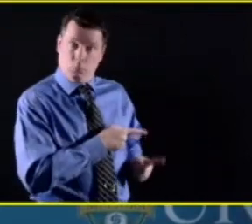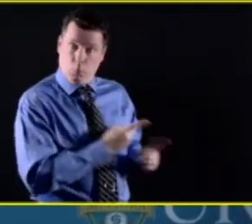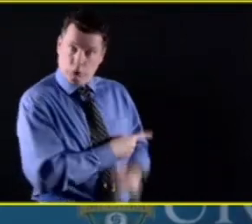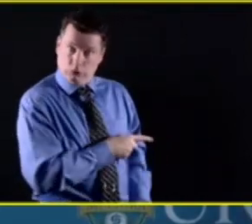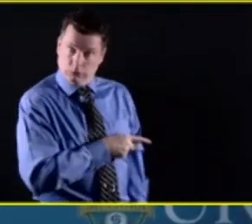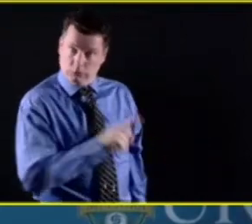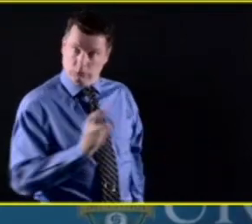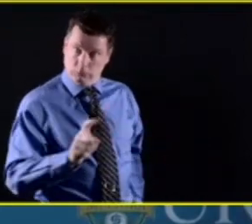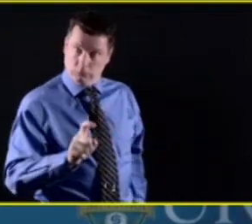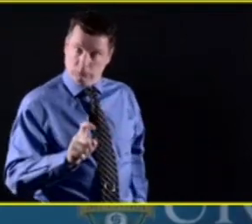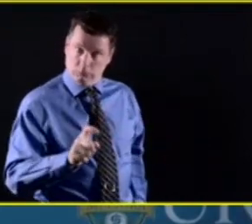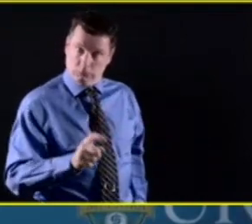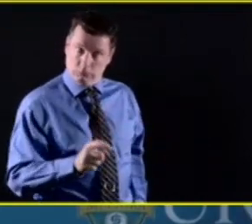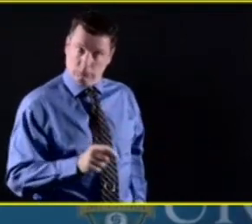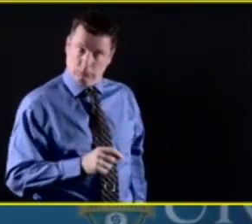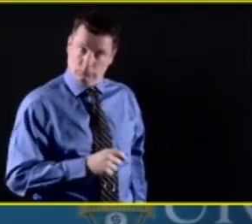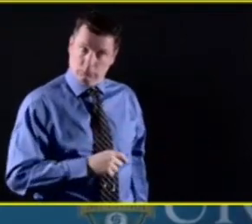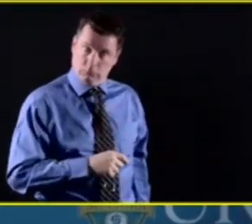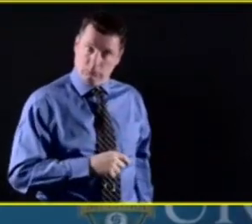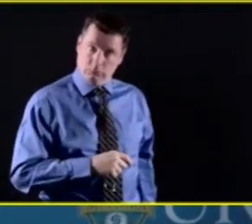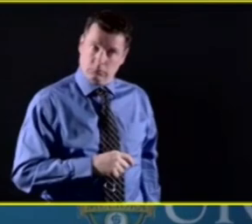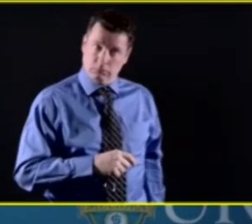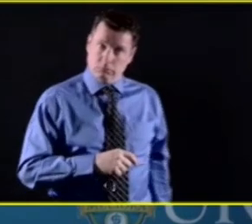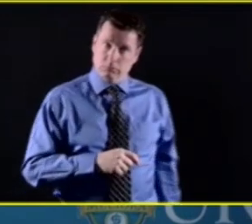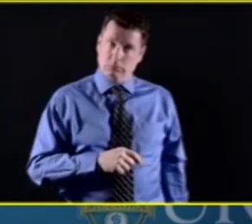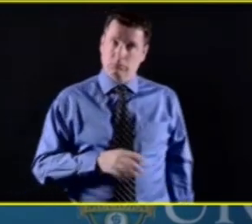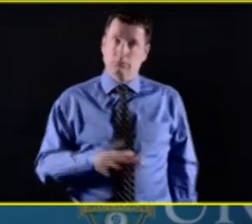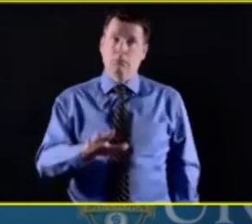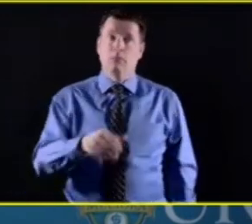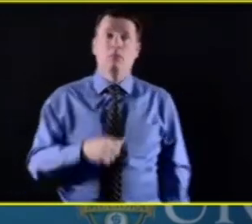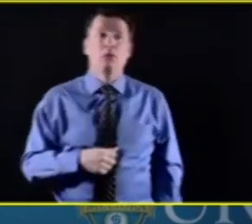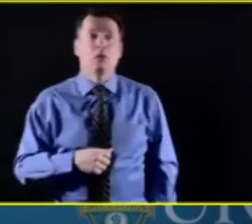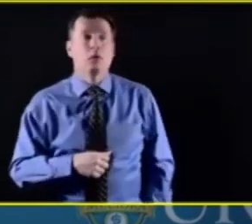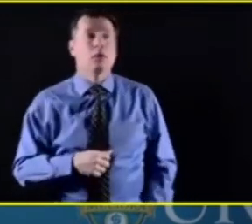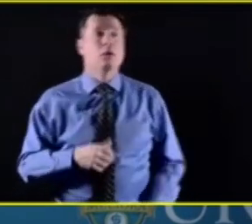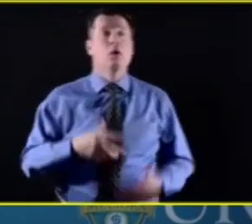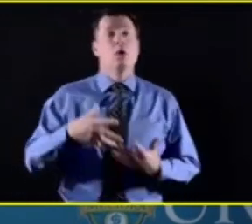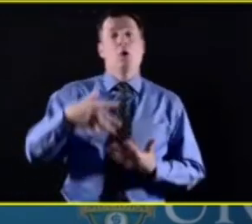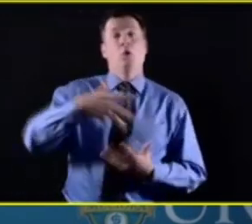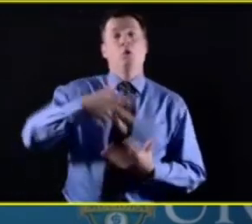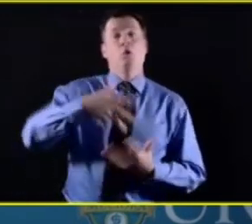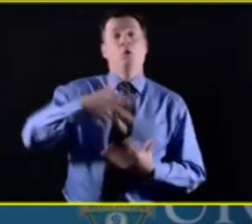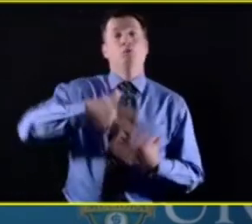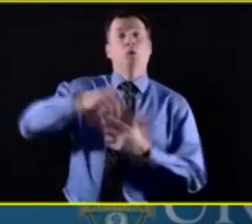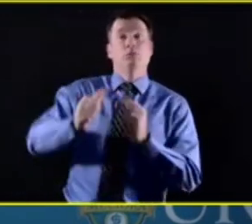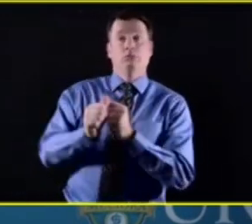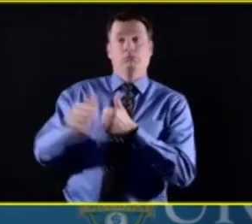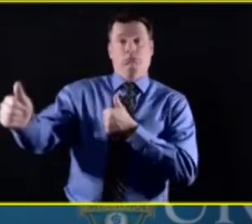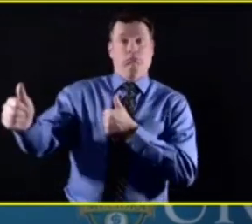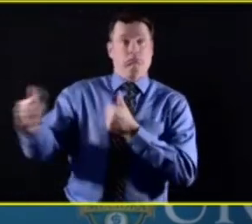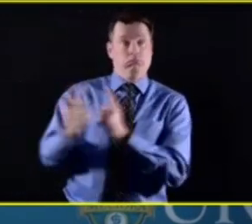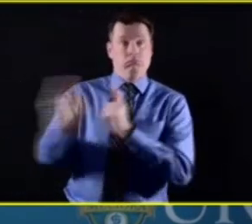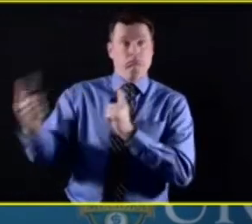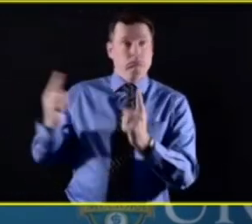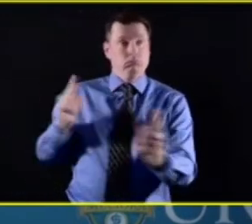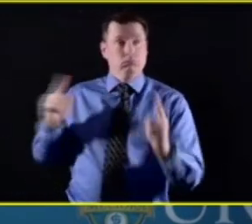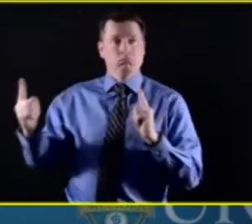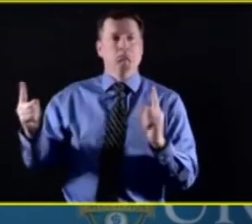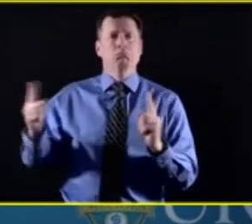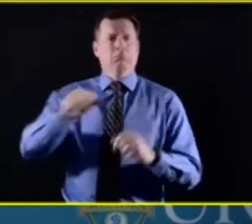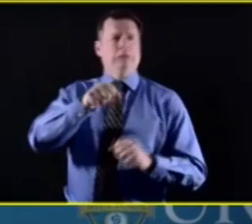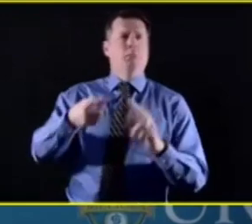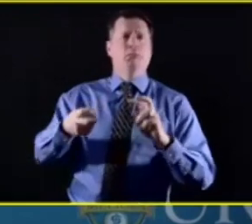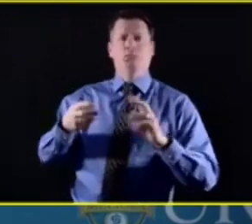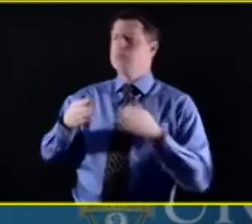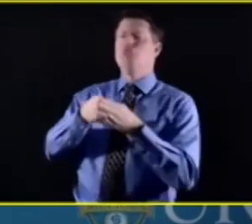in many different respects. People need to be with other people. We need to feel connected. And